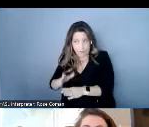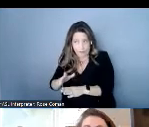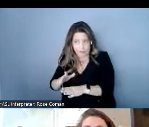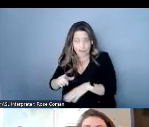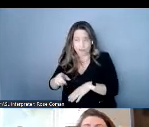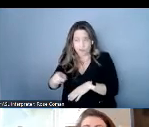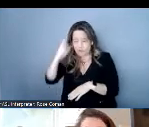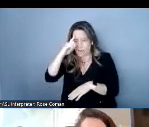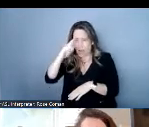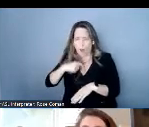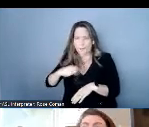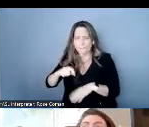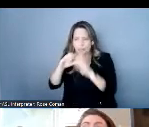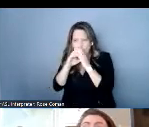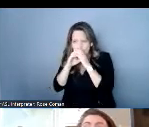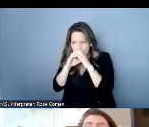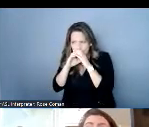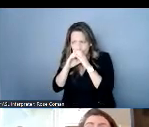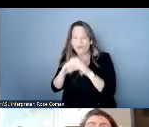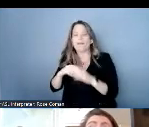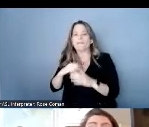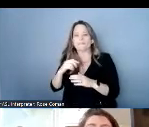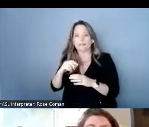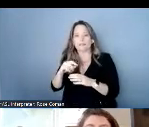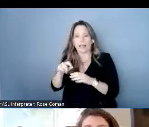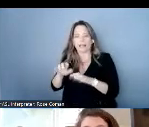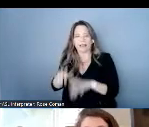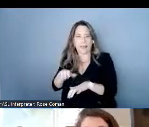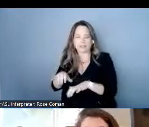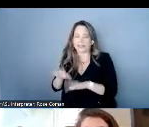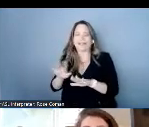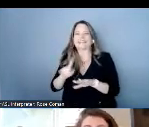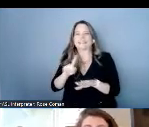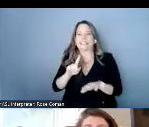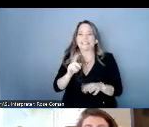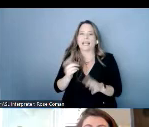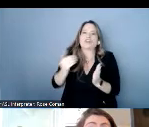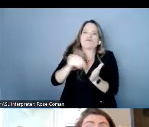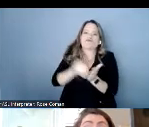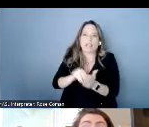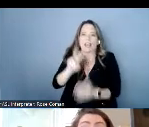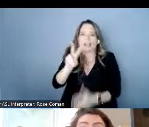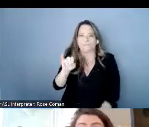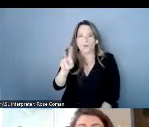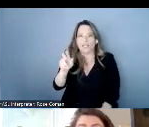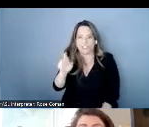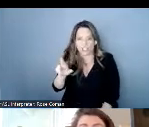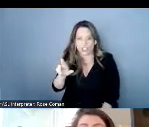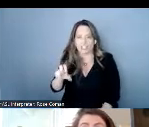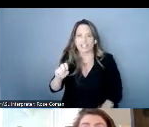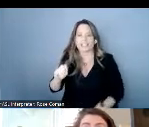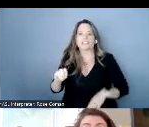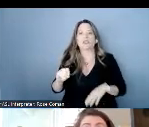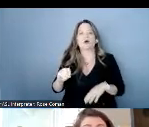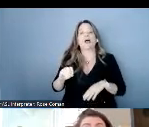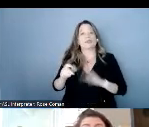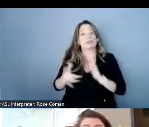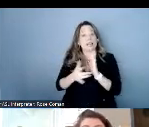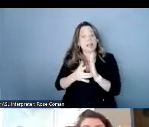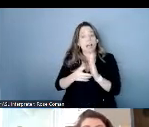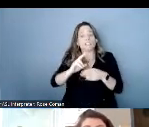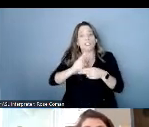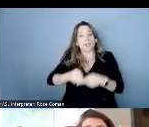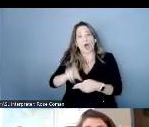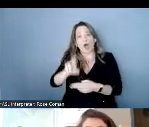it is a revoicer uh revoicing technology is referred to as revoicing because it